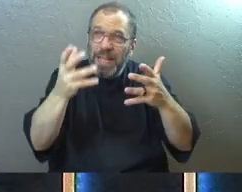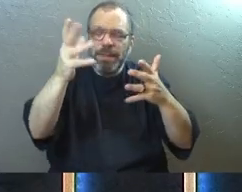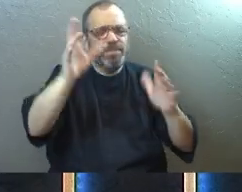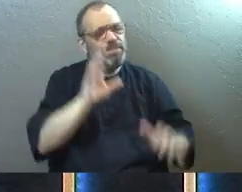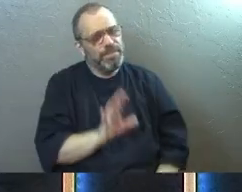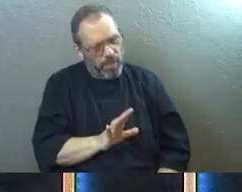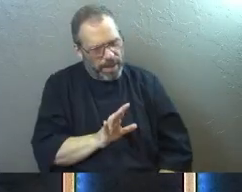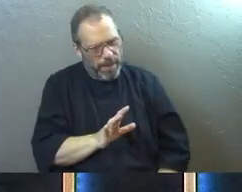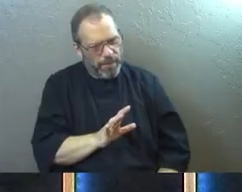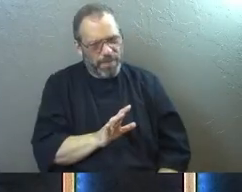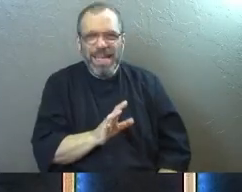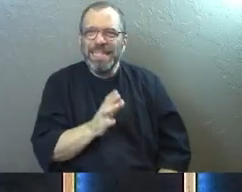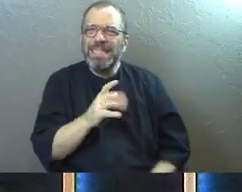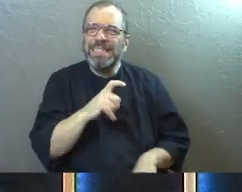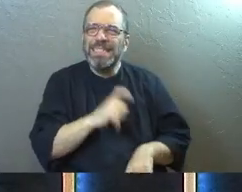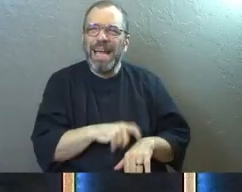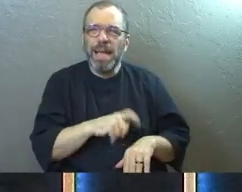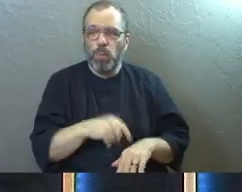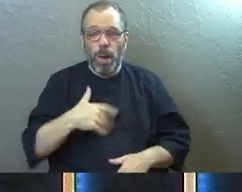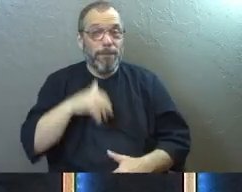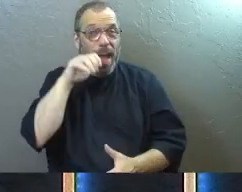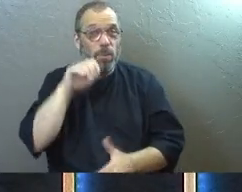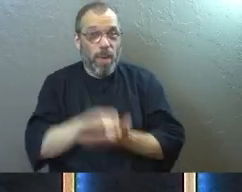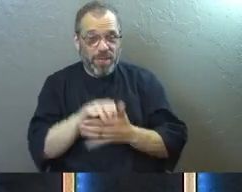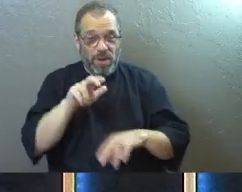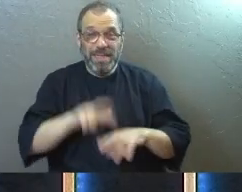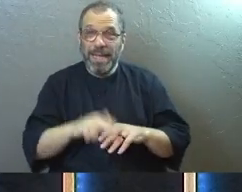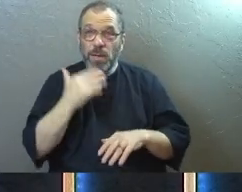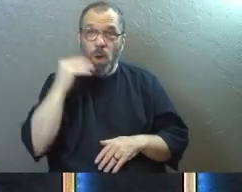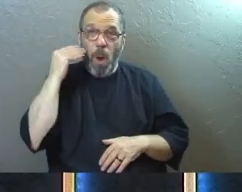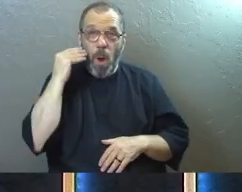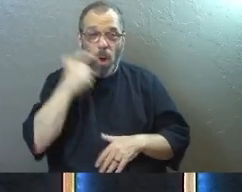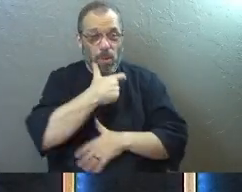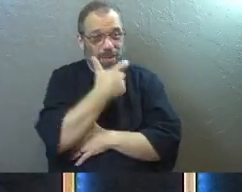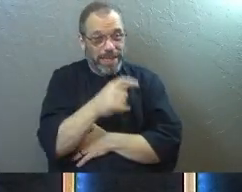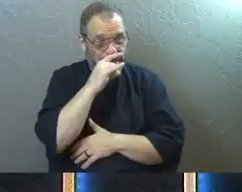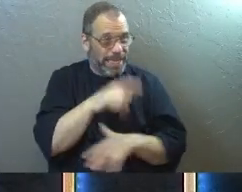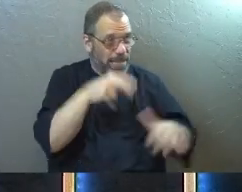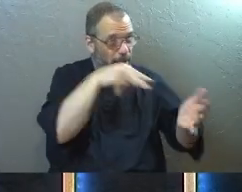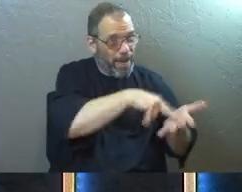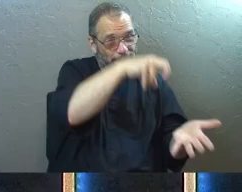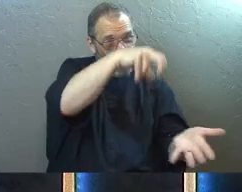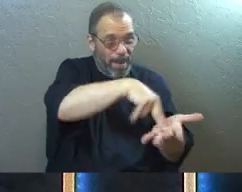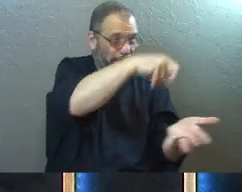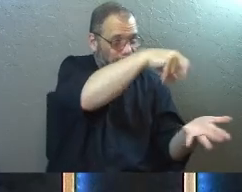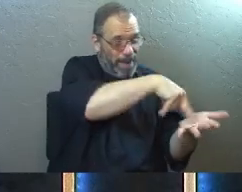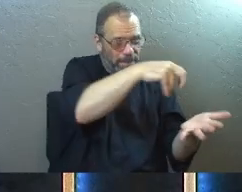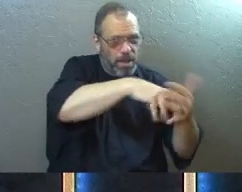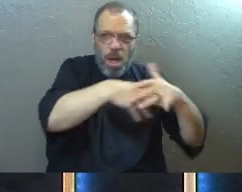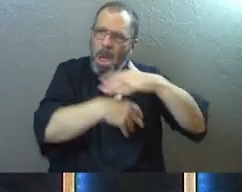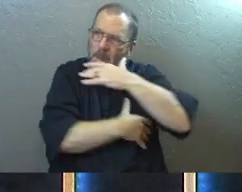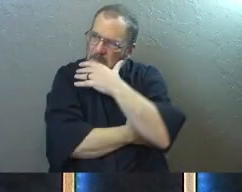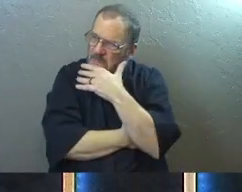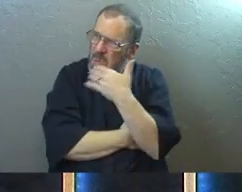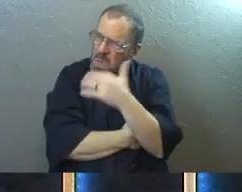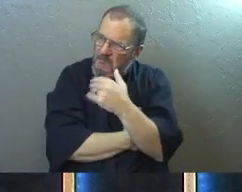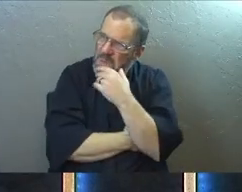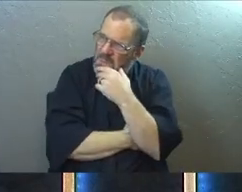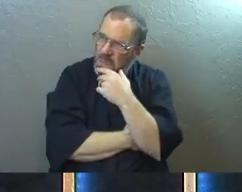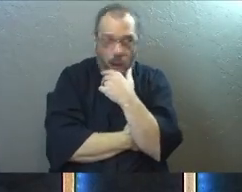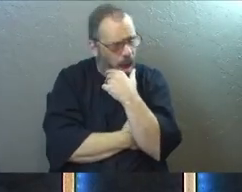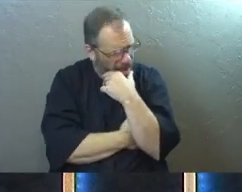as he has, he gives this like these little moments where Sarah and I are sitting in the backyard and we're looking at the kids jumping on the trampoline. And we're like, this is pretty good.